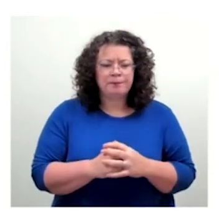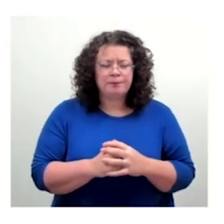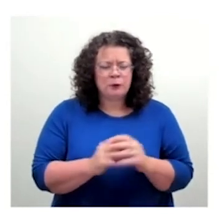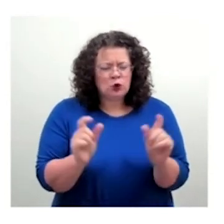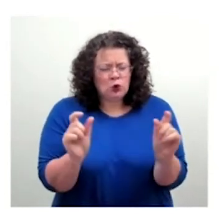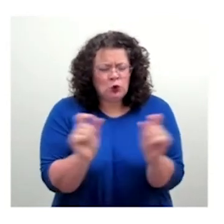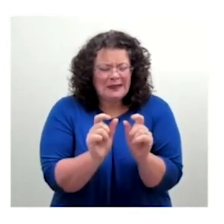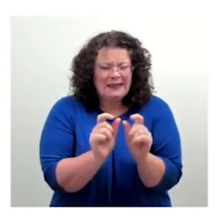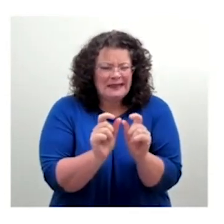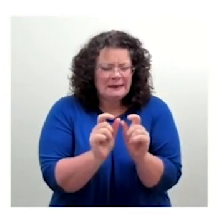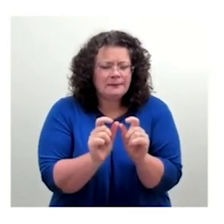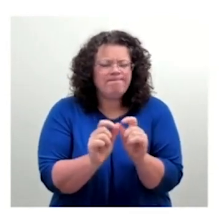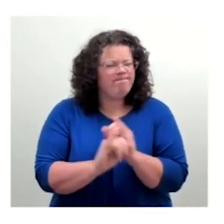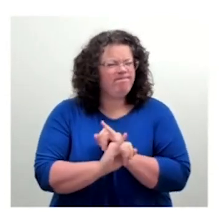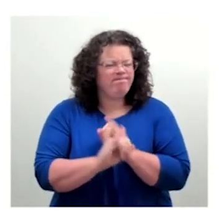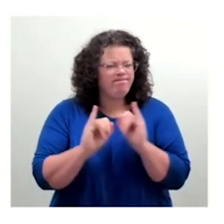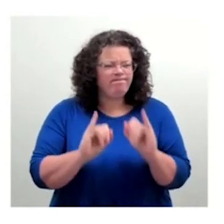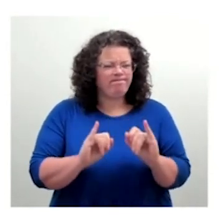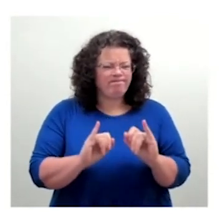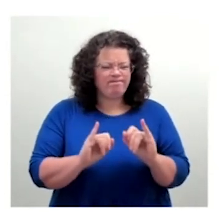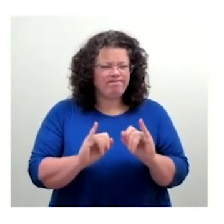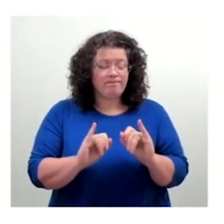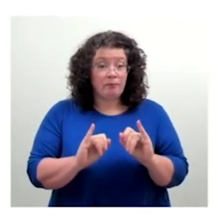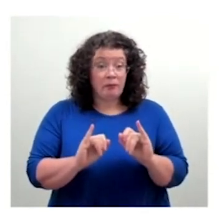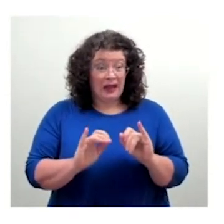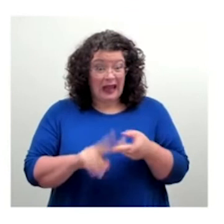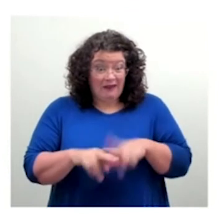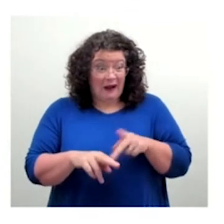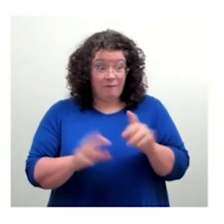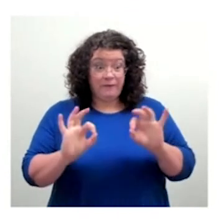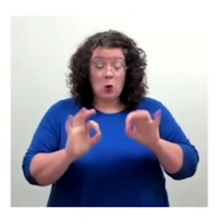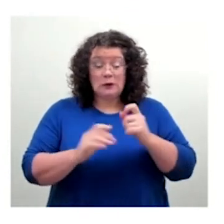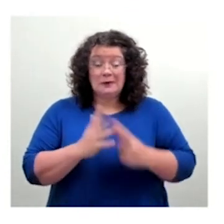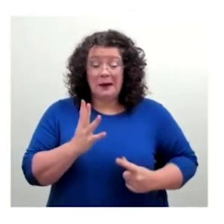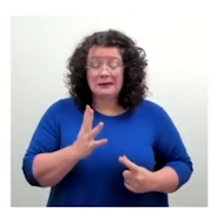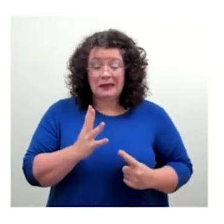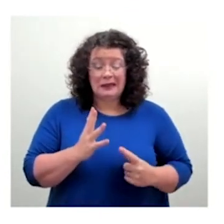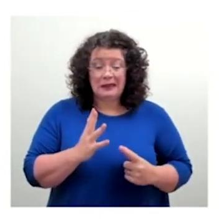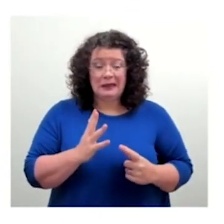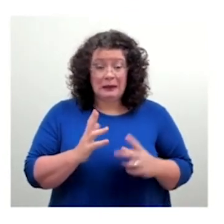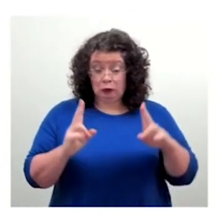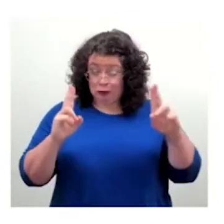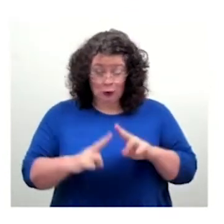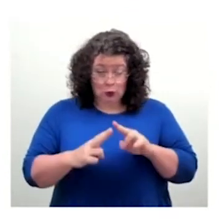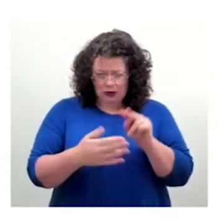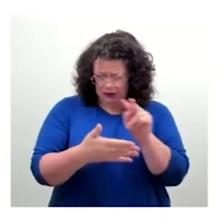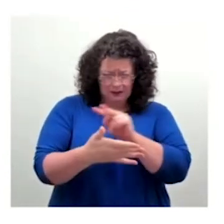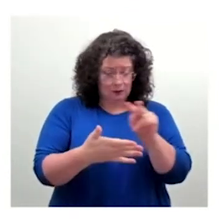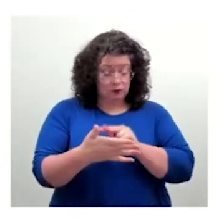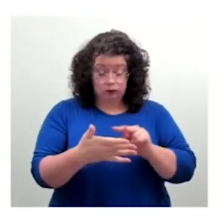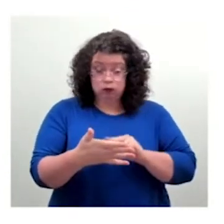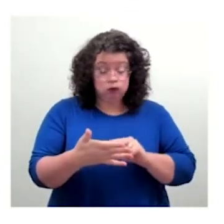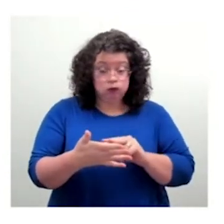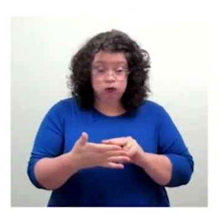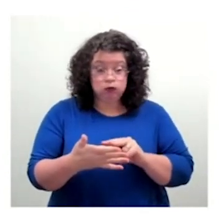reduces readability. It reduces comprehension. know, generally, trust your local typeface designers. They